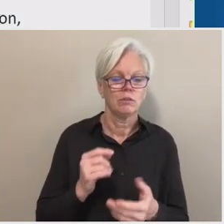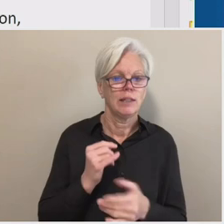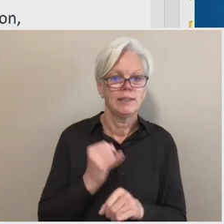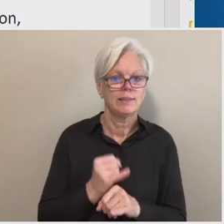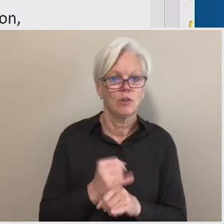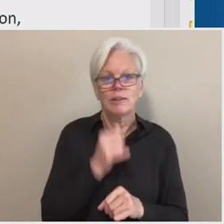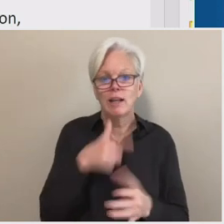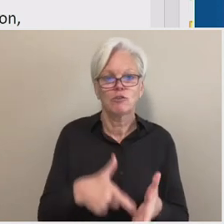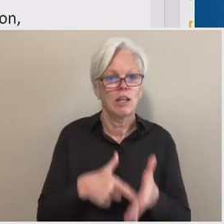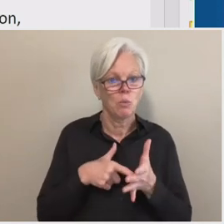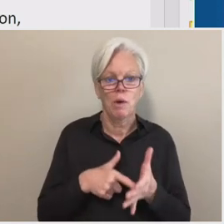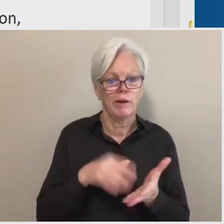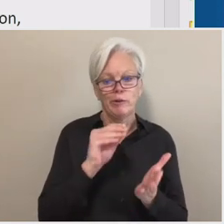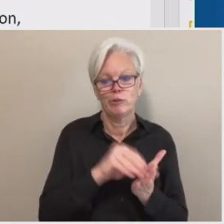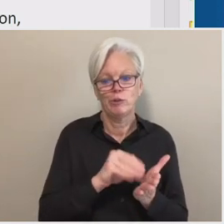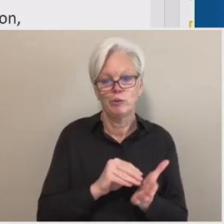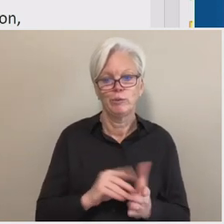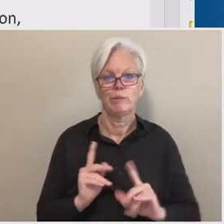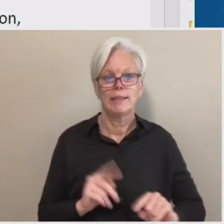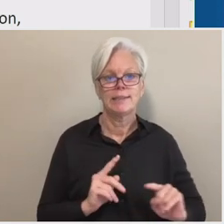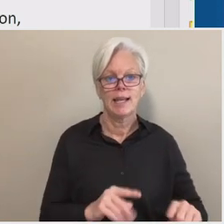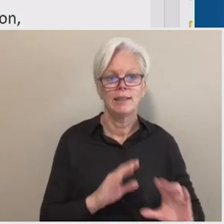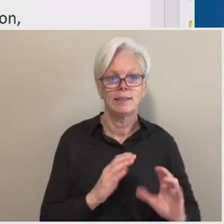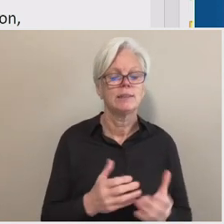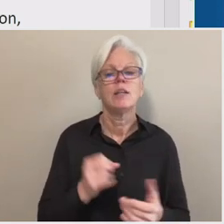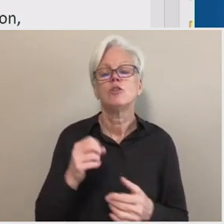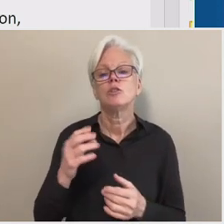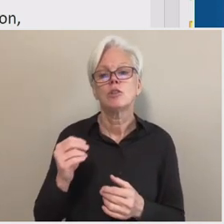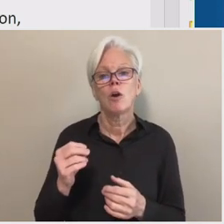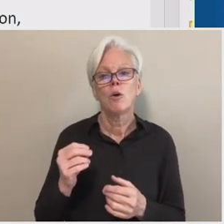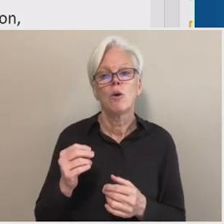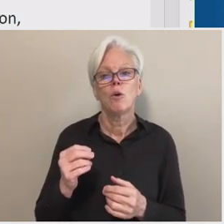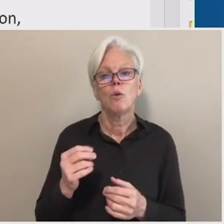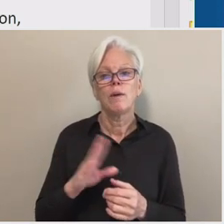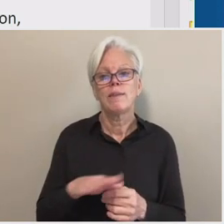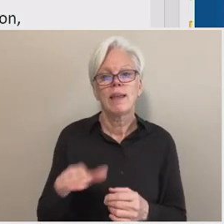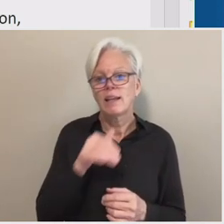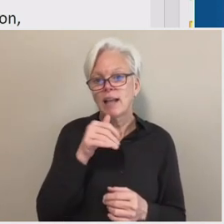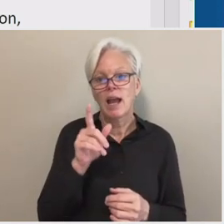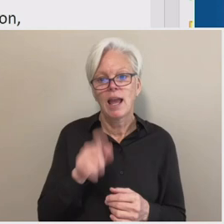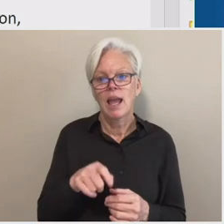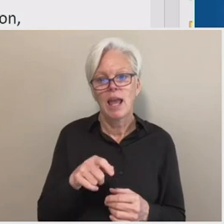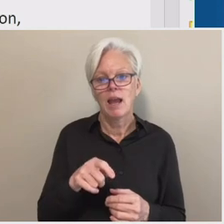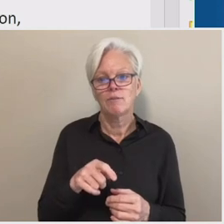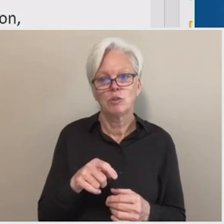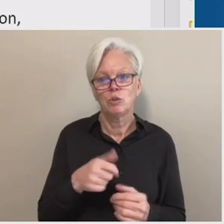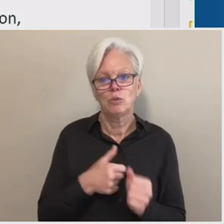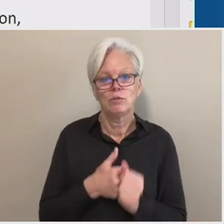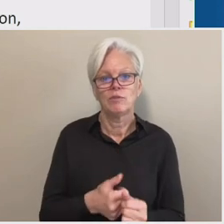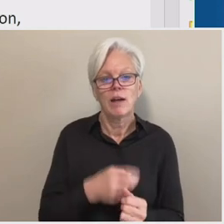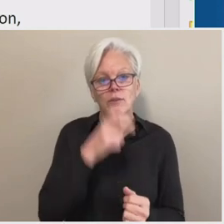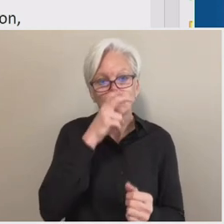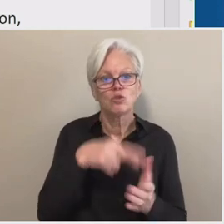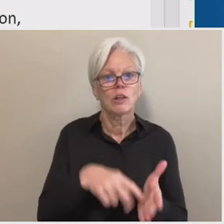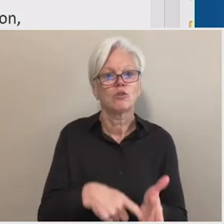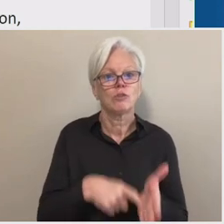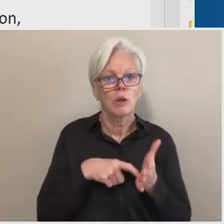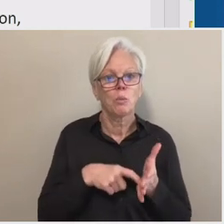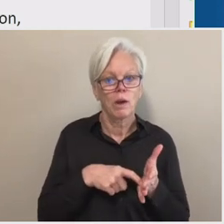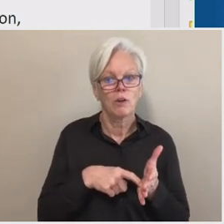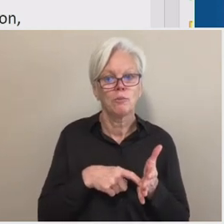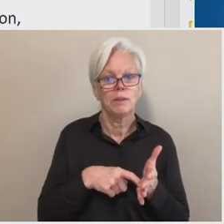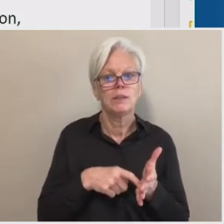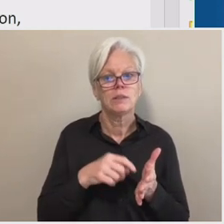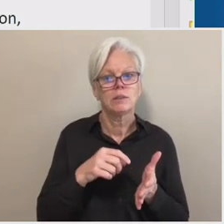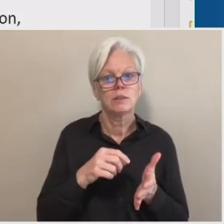attendance, uh, and therefore, um, are, are not subject to the very strict requirements that, that accompany, um,